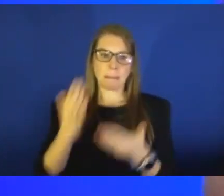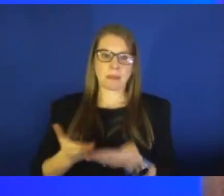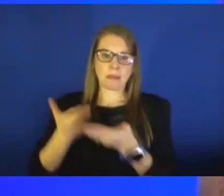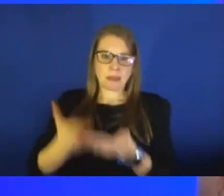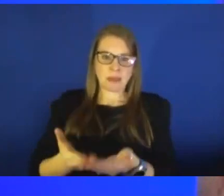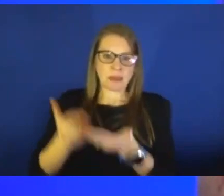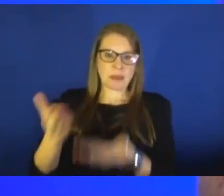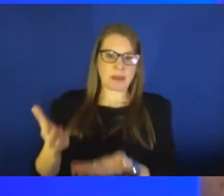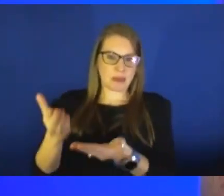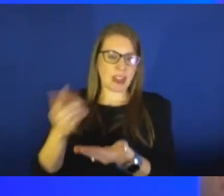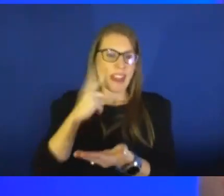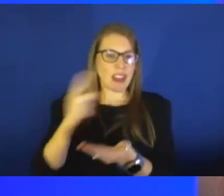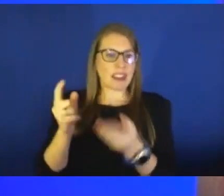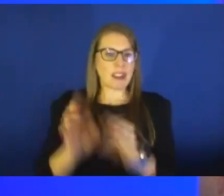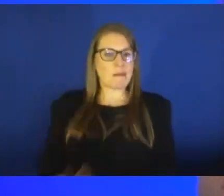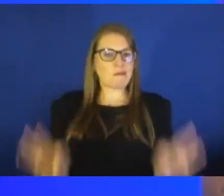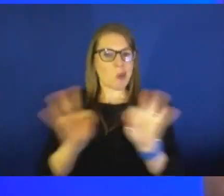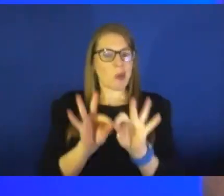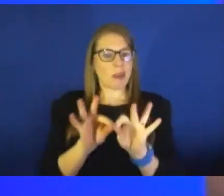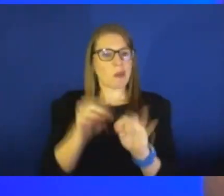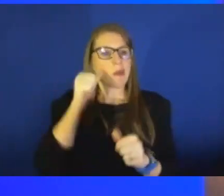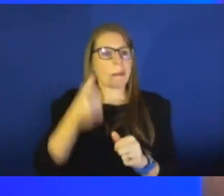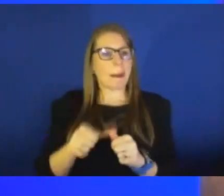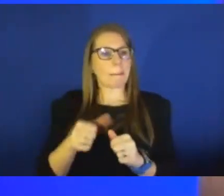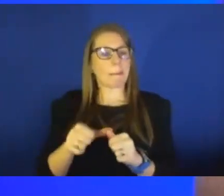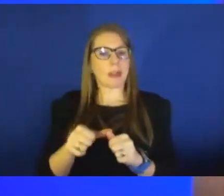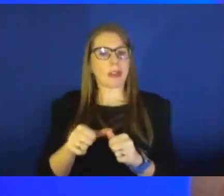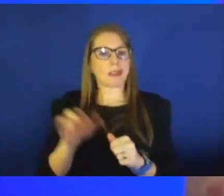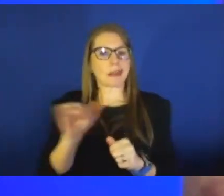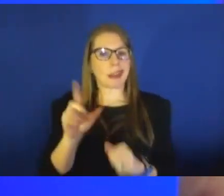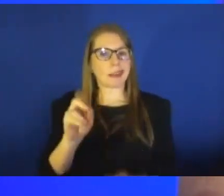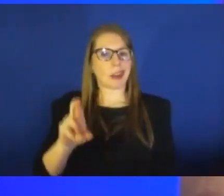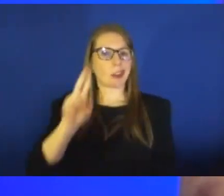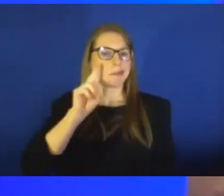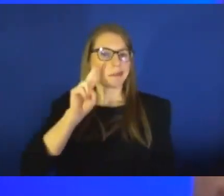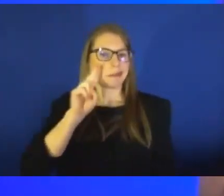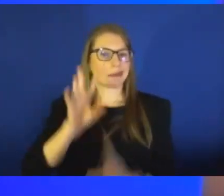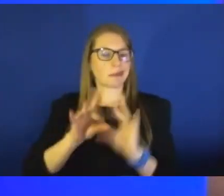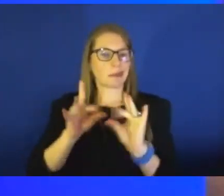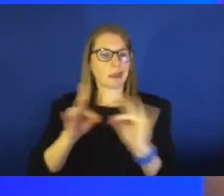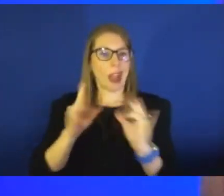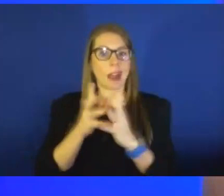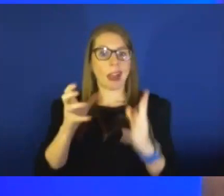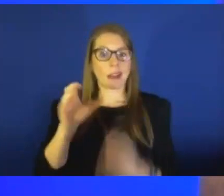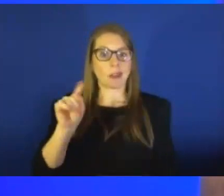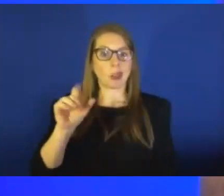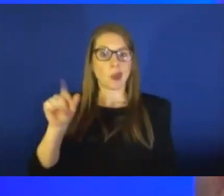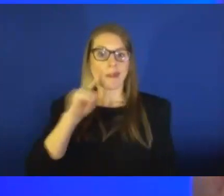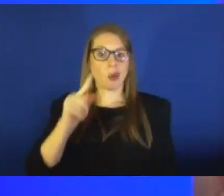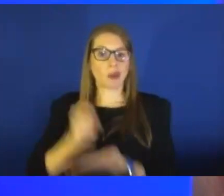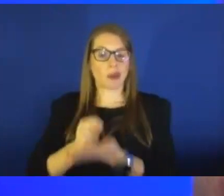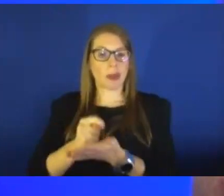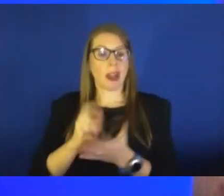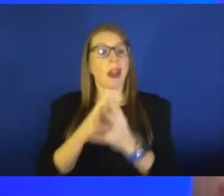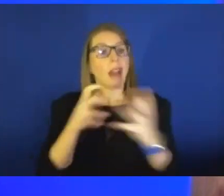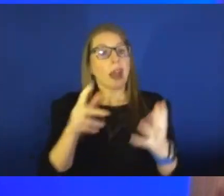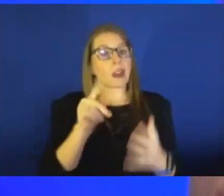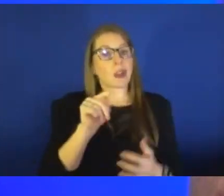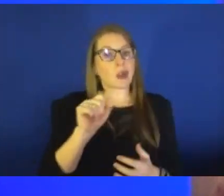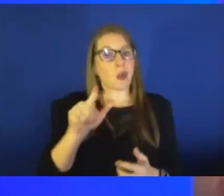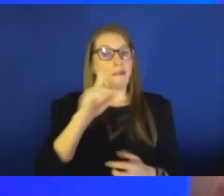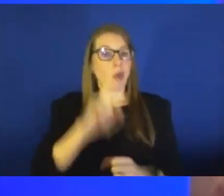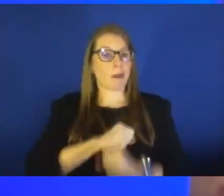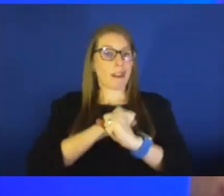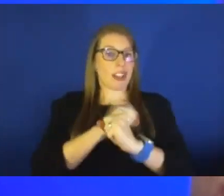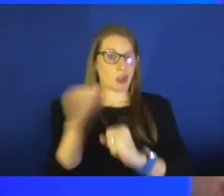important to remember that, like Dr. Hawkinson was saying, we have a lot of tools on the treatment side, but we have a lot of tools on the prevention side,